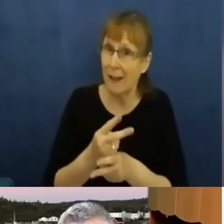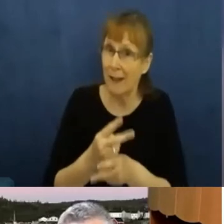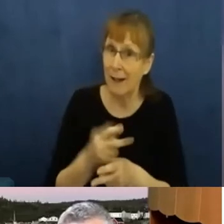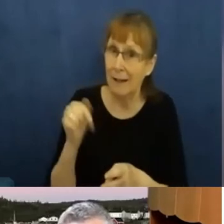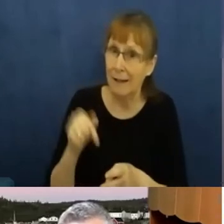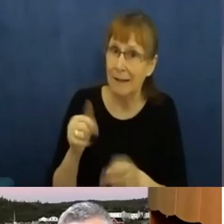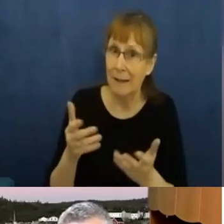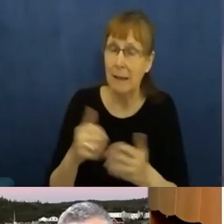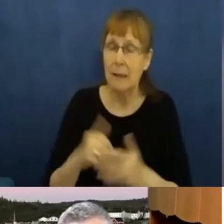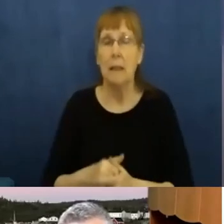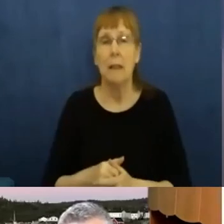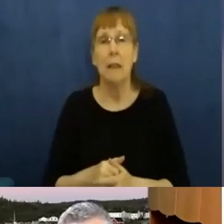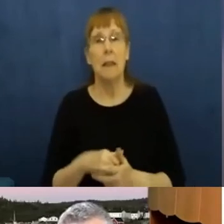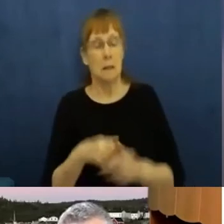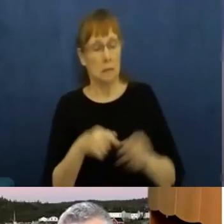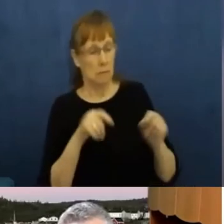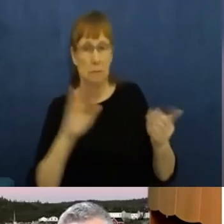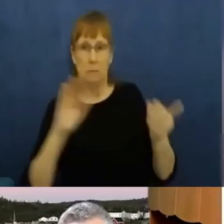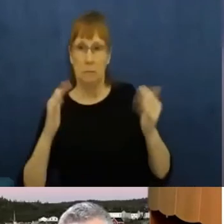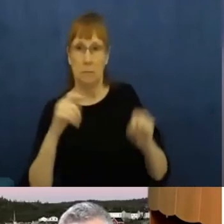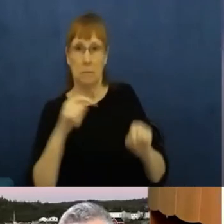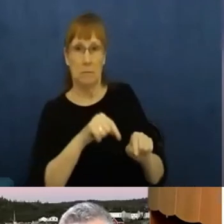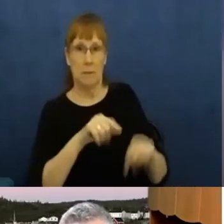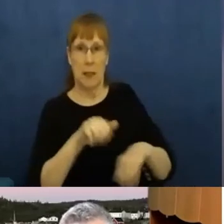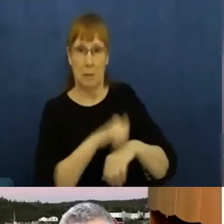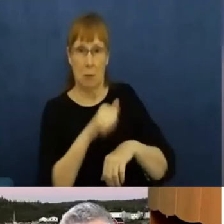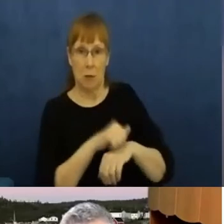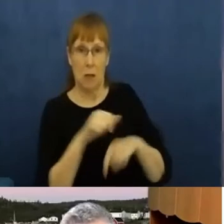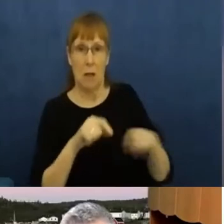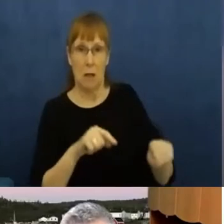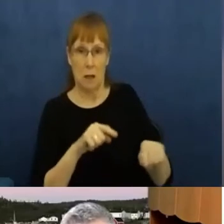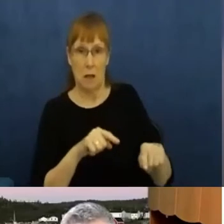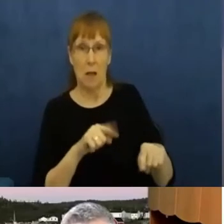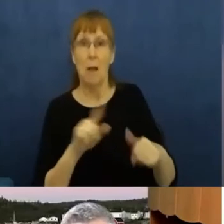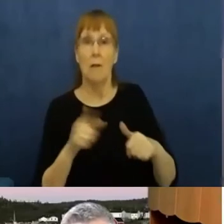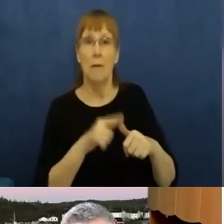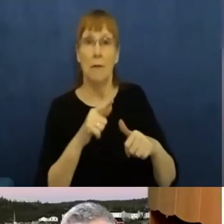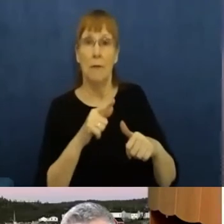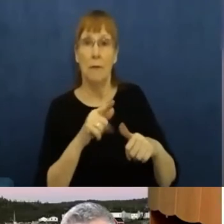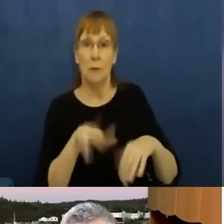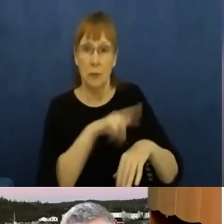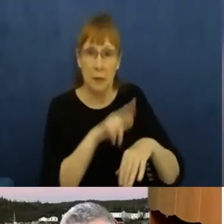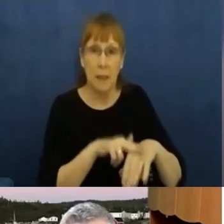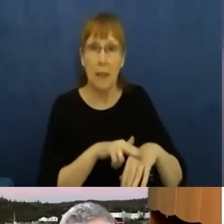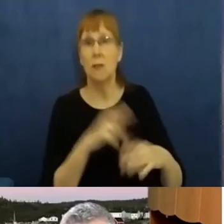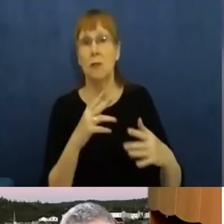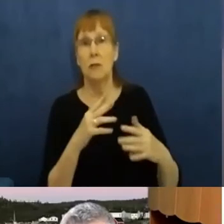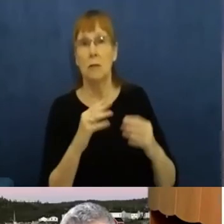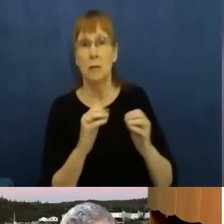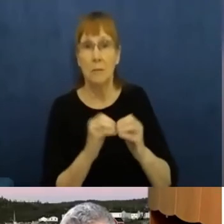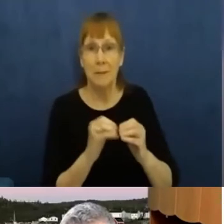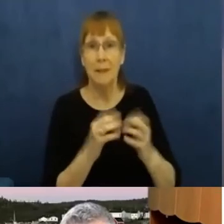First Nations, Métis communities here in Alberta, an immediate response to care for elders.